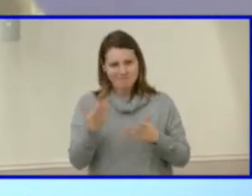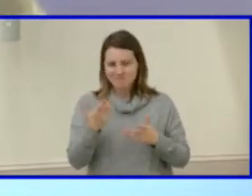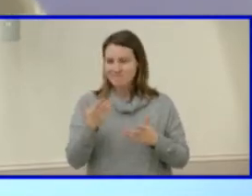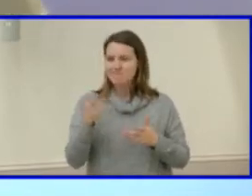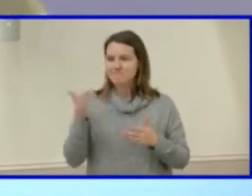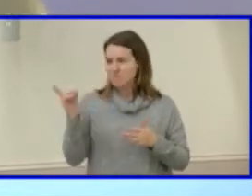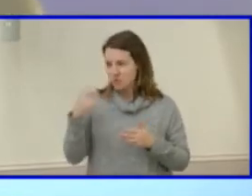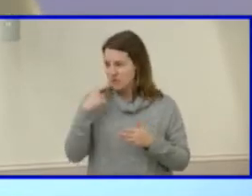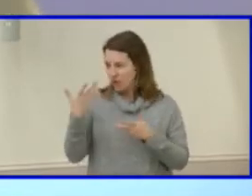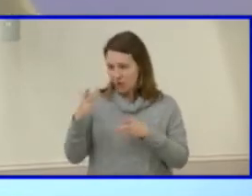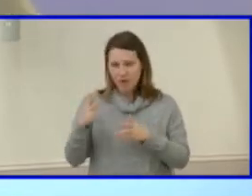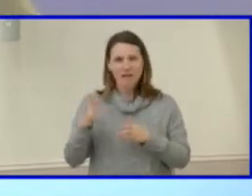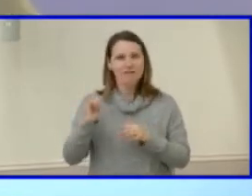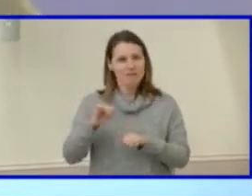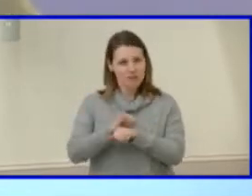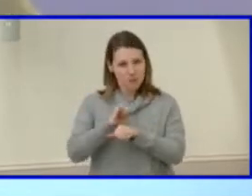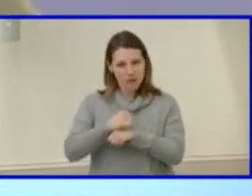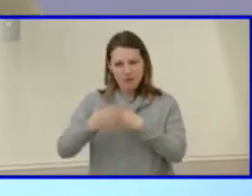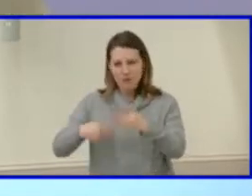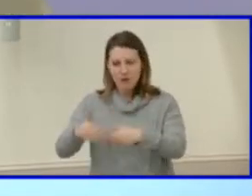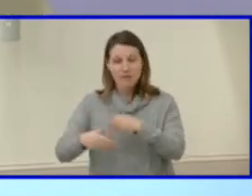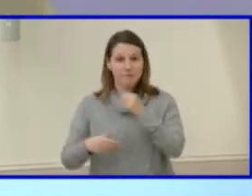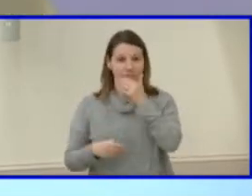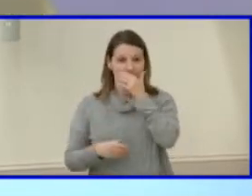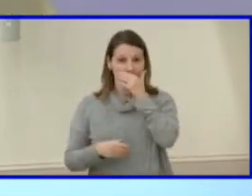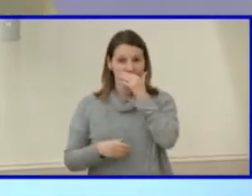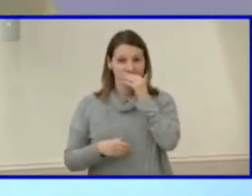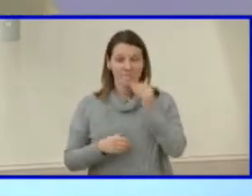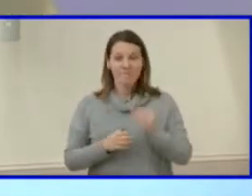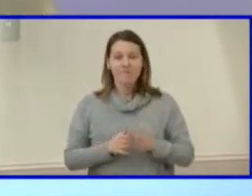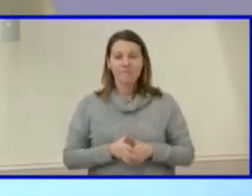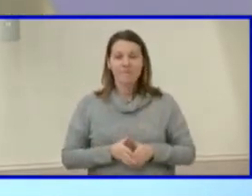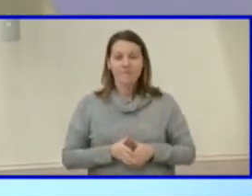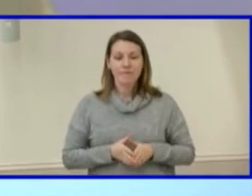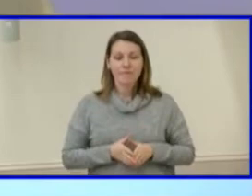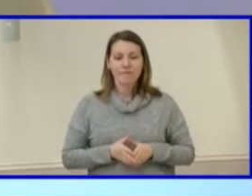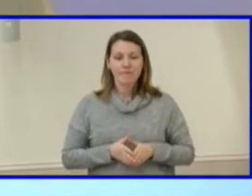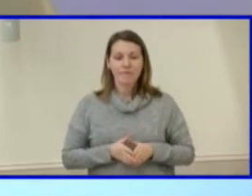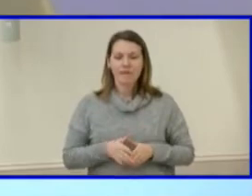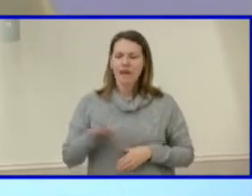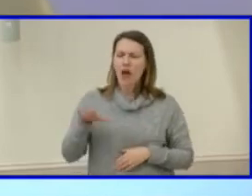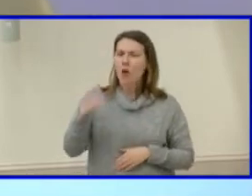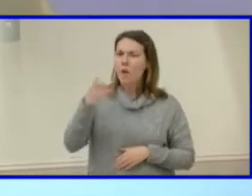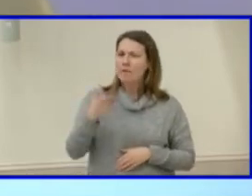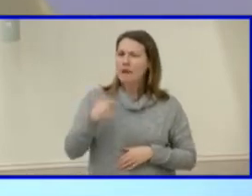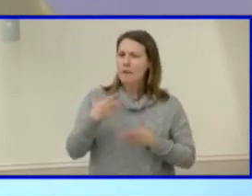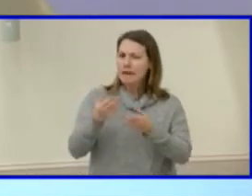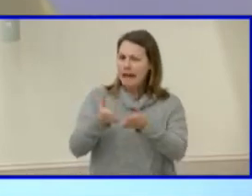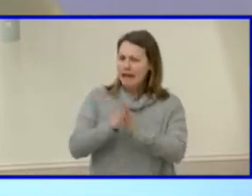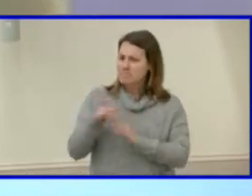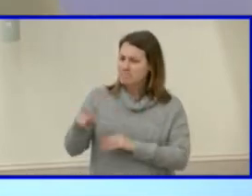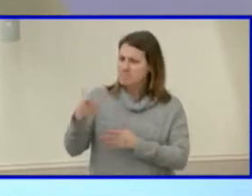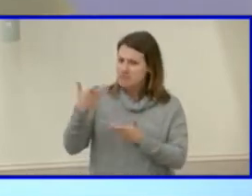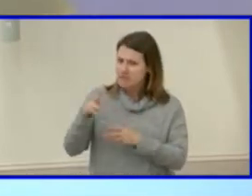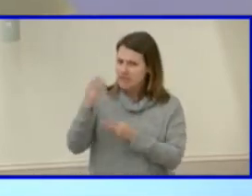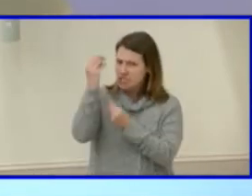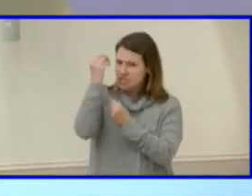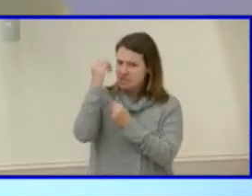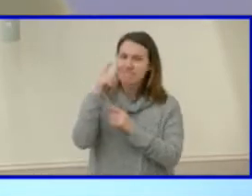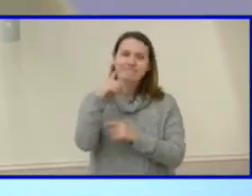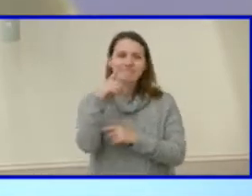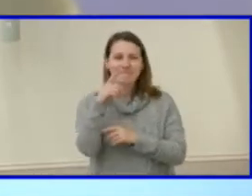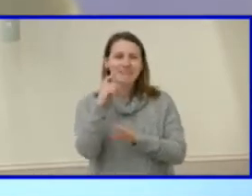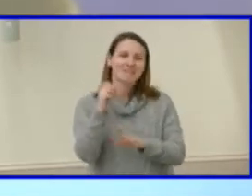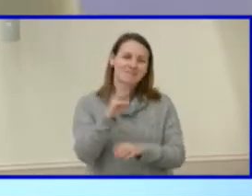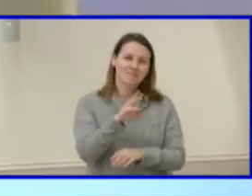progress. But one thing I wanted to ask is, have you thought about, because at Maggie Walker,